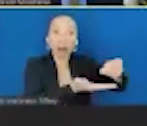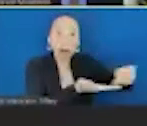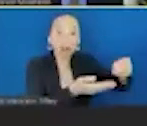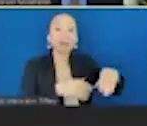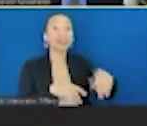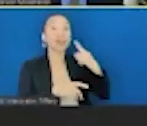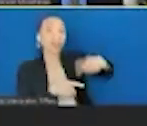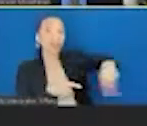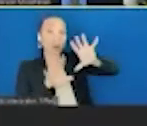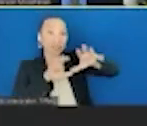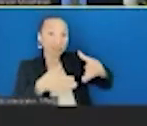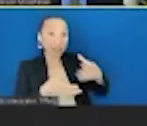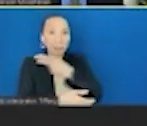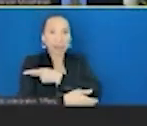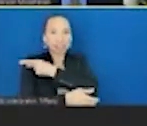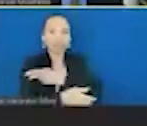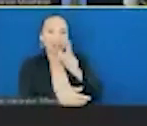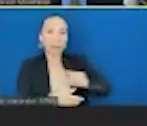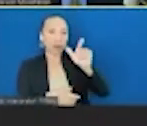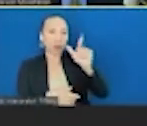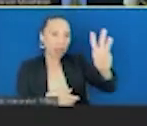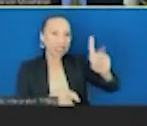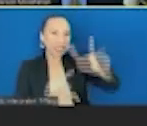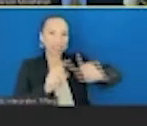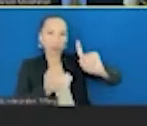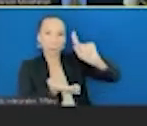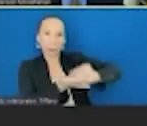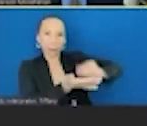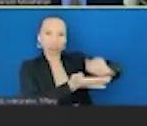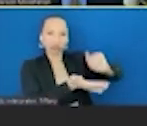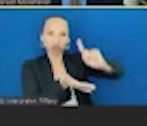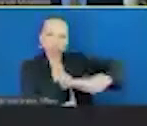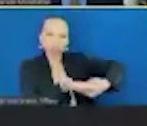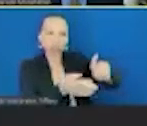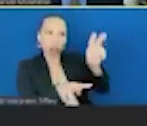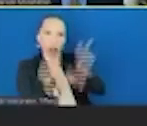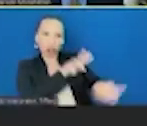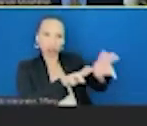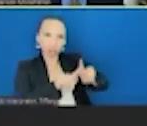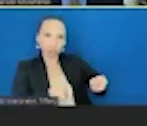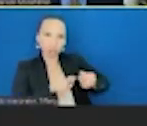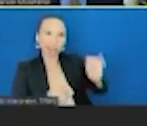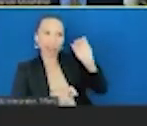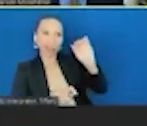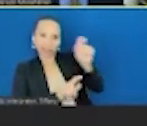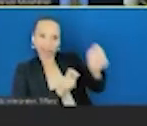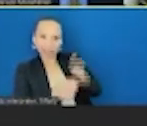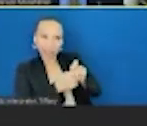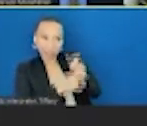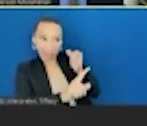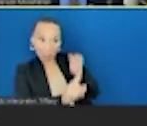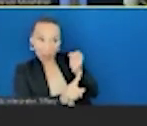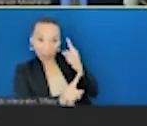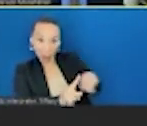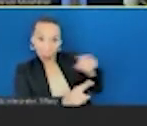have been several studies, 26 published studies, which have looked at the impact of produce prescriptions on such patients. And